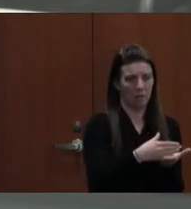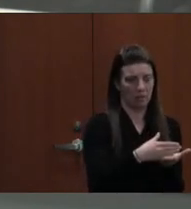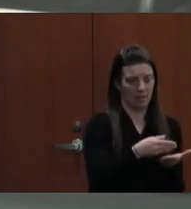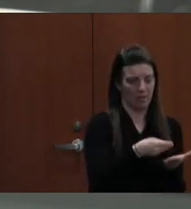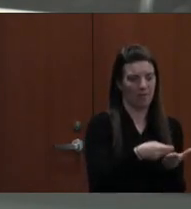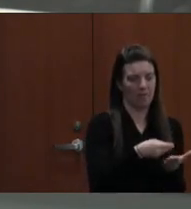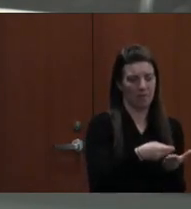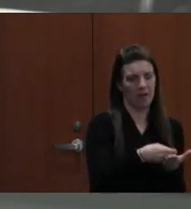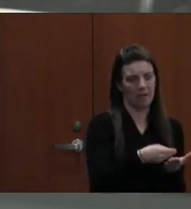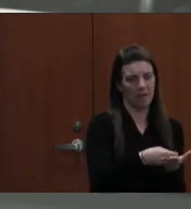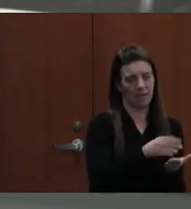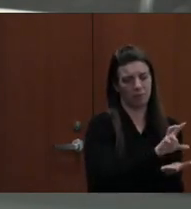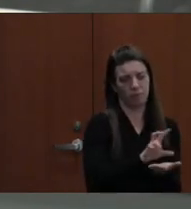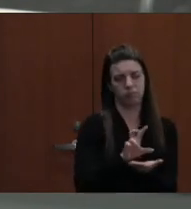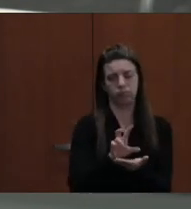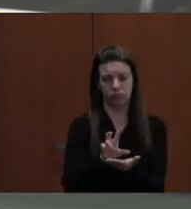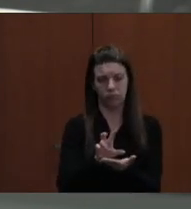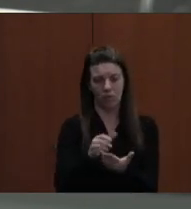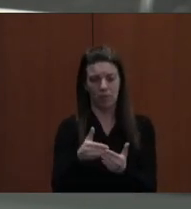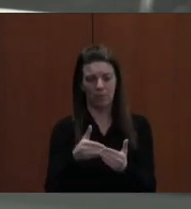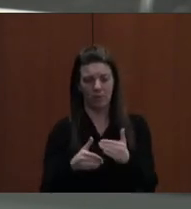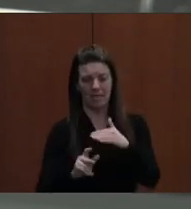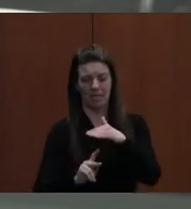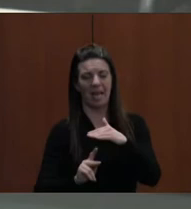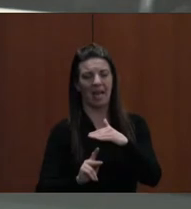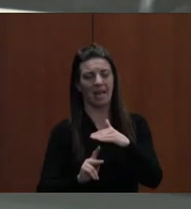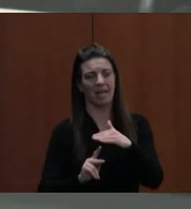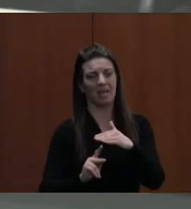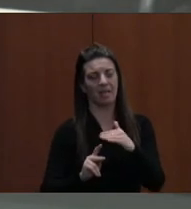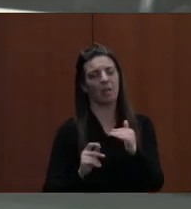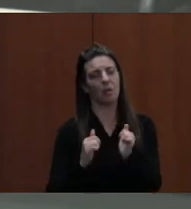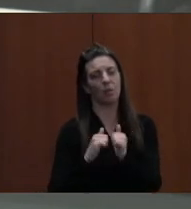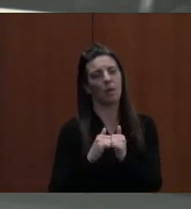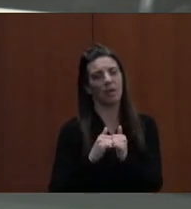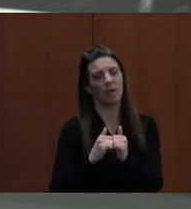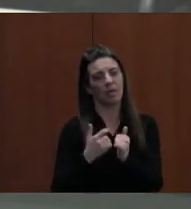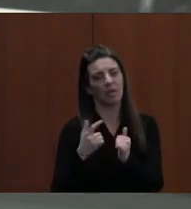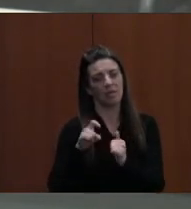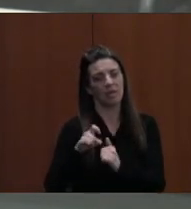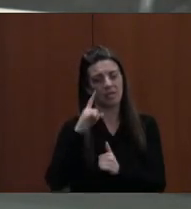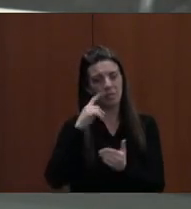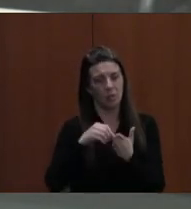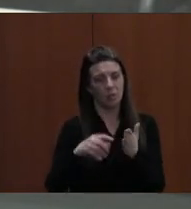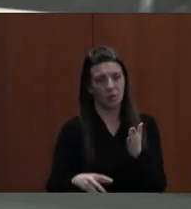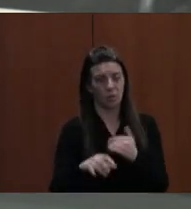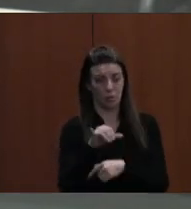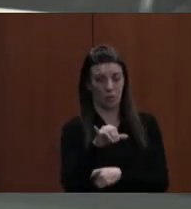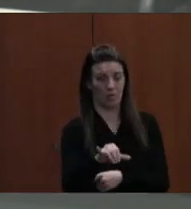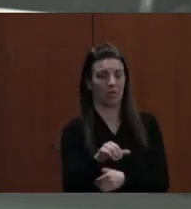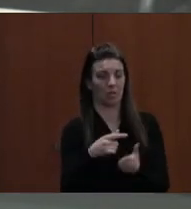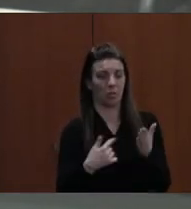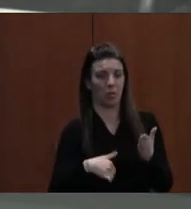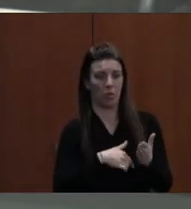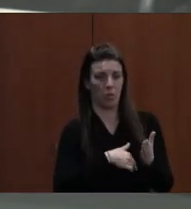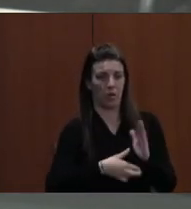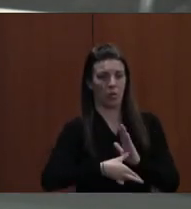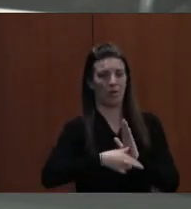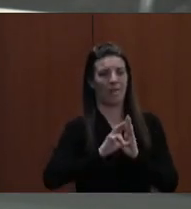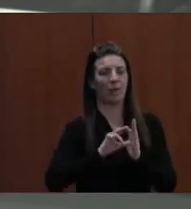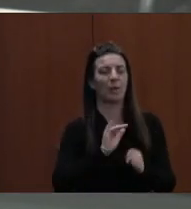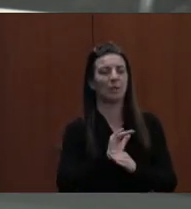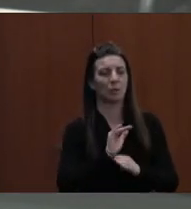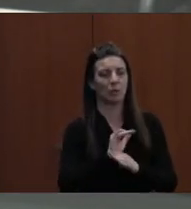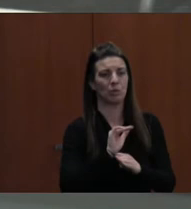on pre-K with those agencies when they have students. So that is what's being presented here in front of you tonight. And that comes out